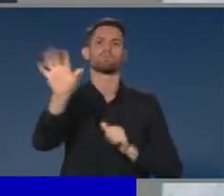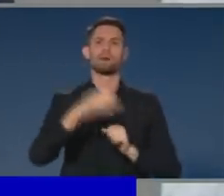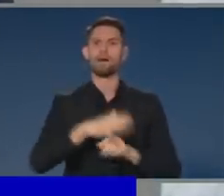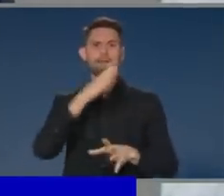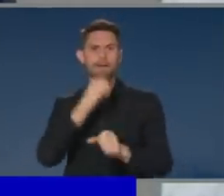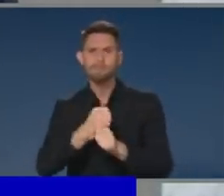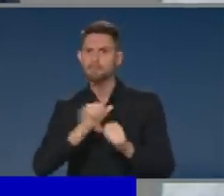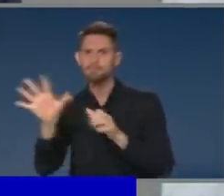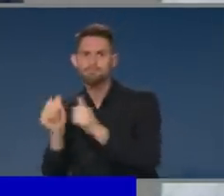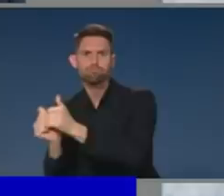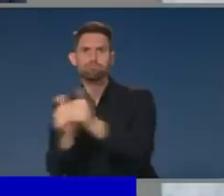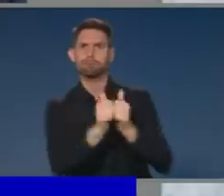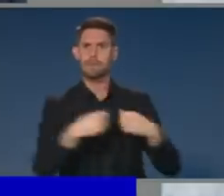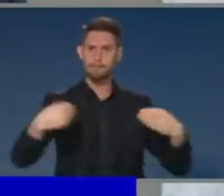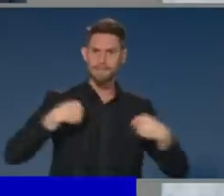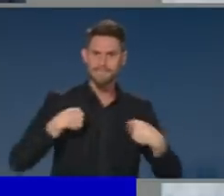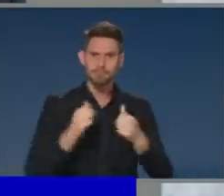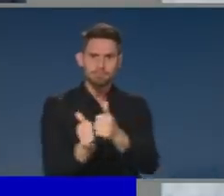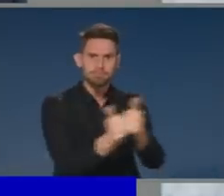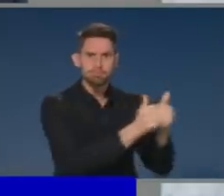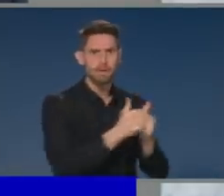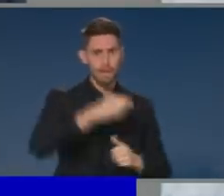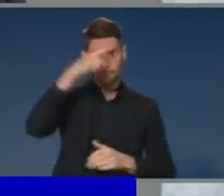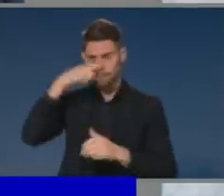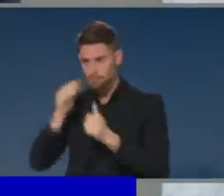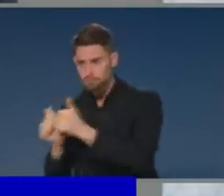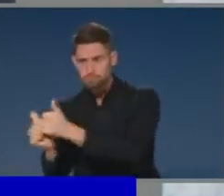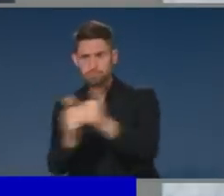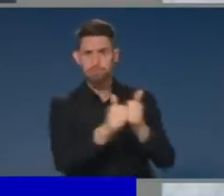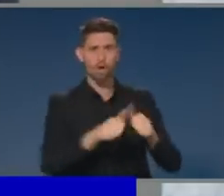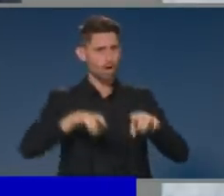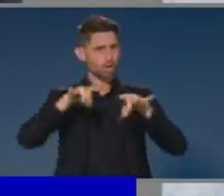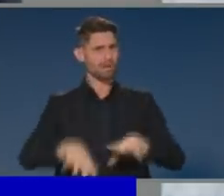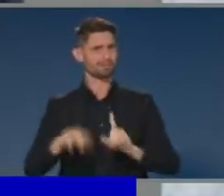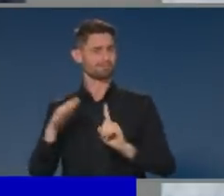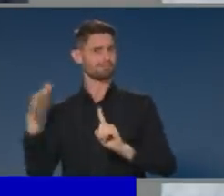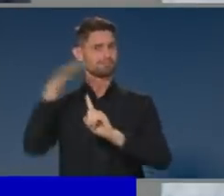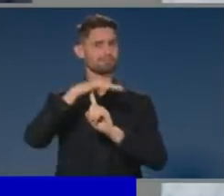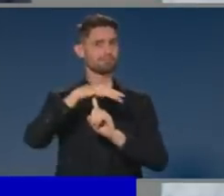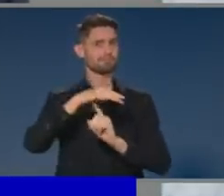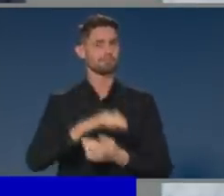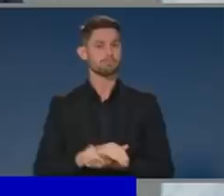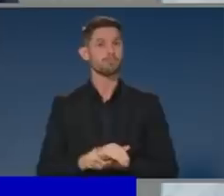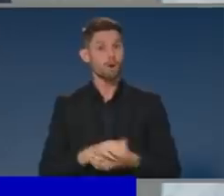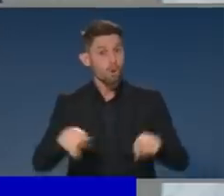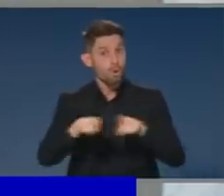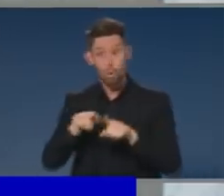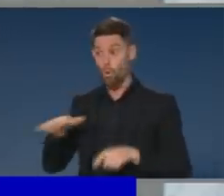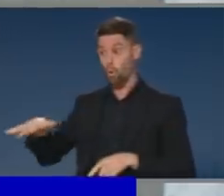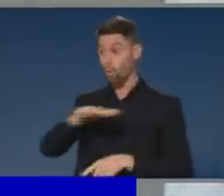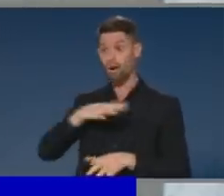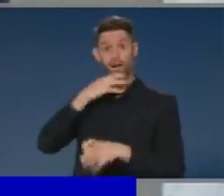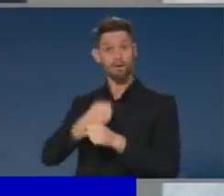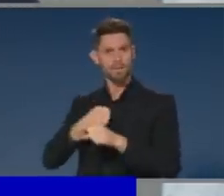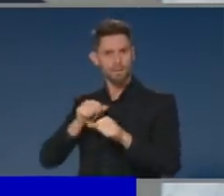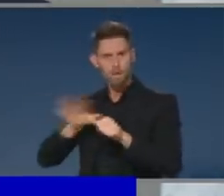steps together. And we have learnt many lessons about how we can work together better in the future, and we will have more to say about that